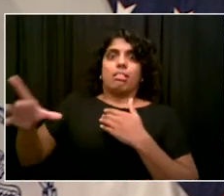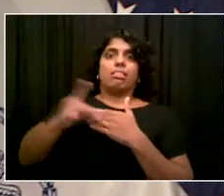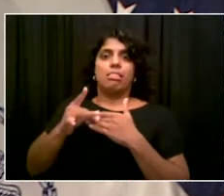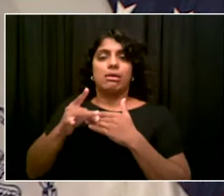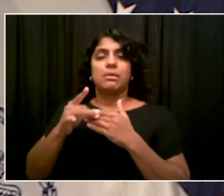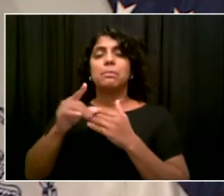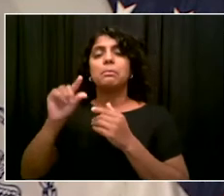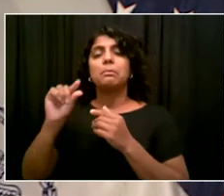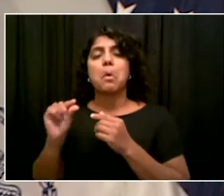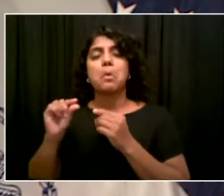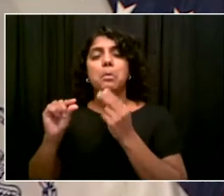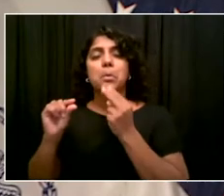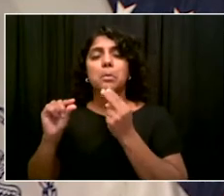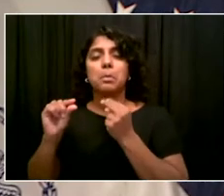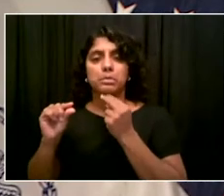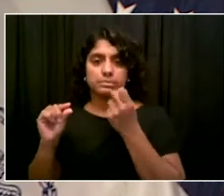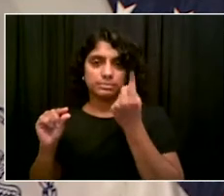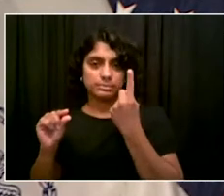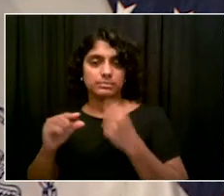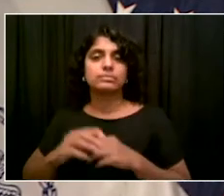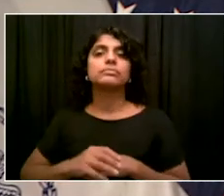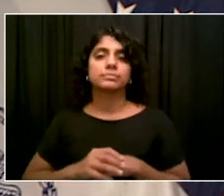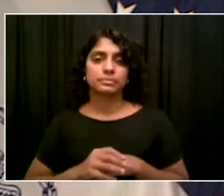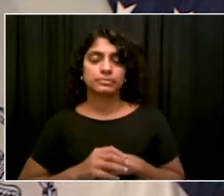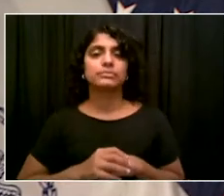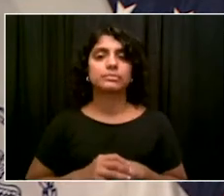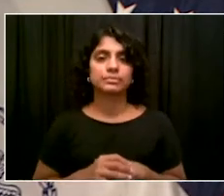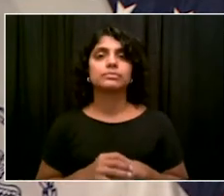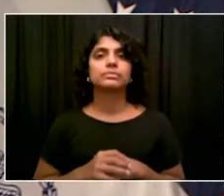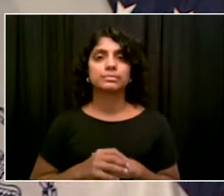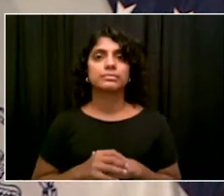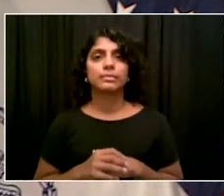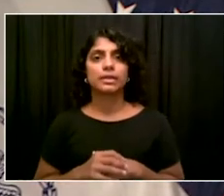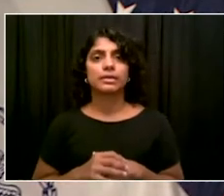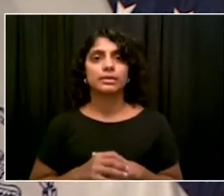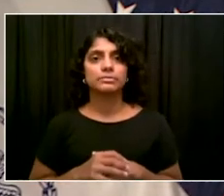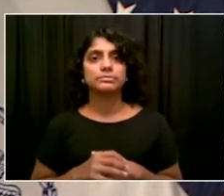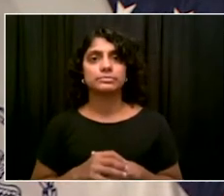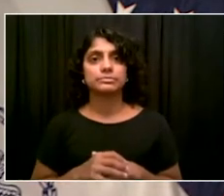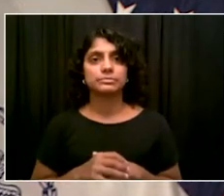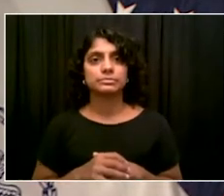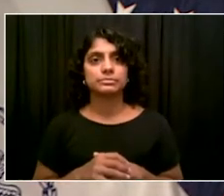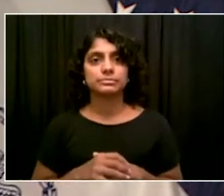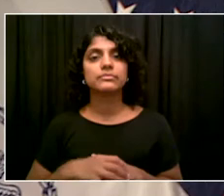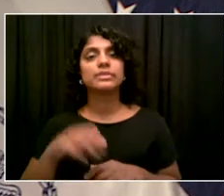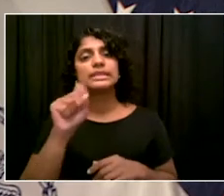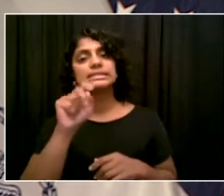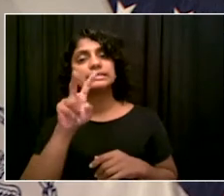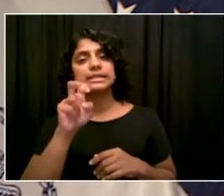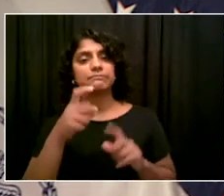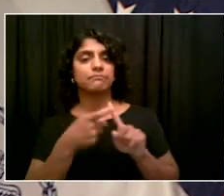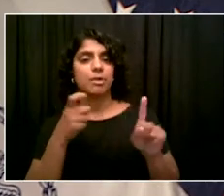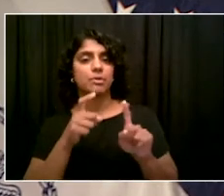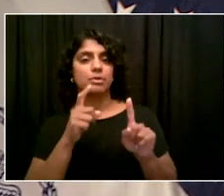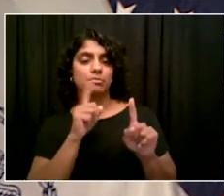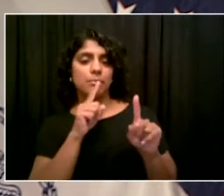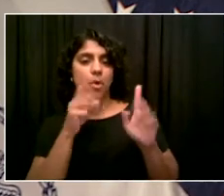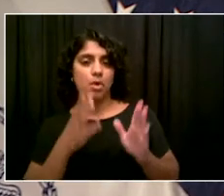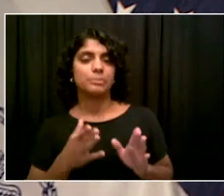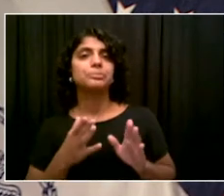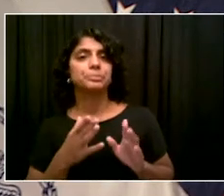Hey, good morning, Mr. Mayor. How have you been? Good, Steve. How are you doing today? Doing all right. I wanted to ask another COVID-related question